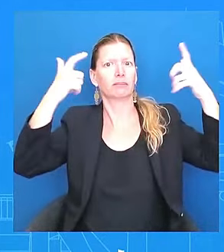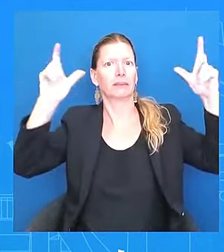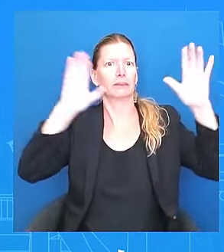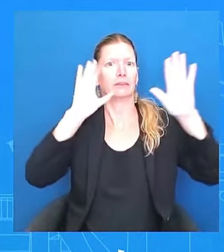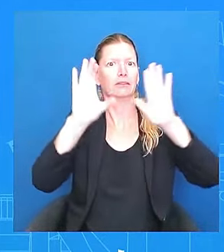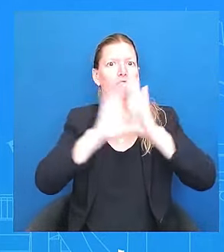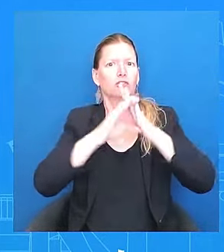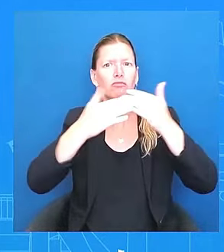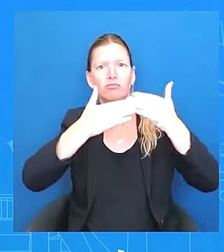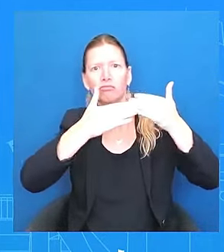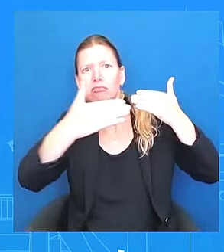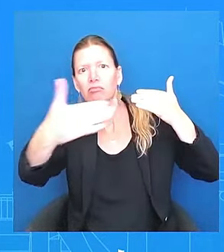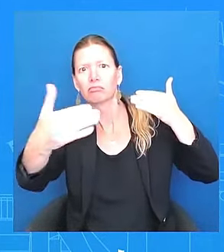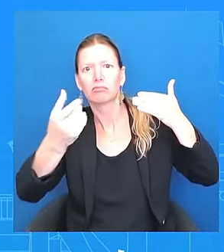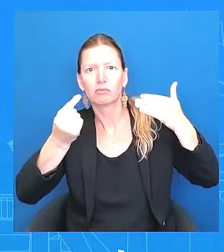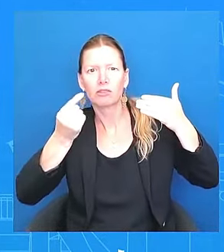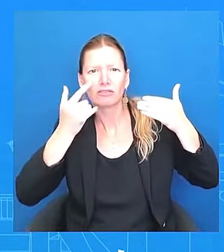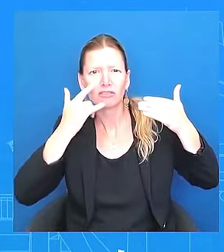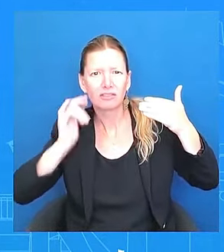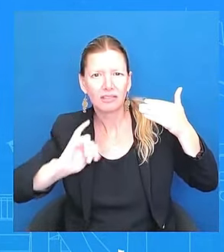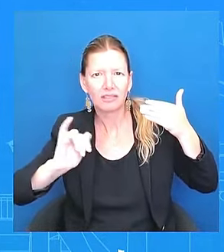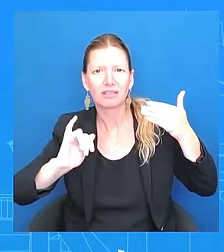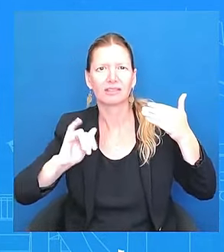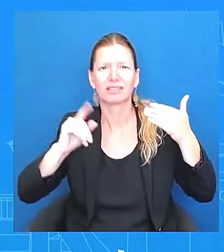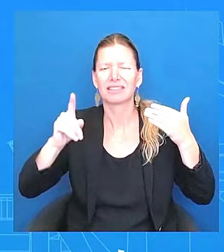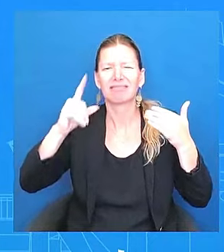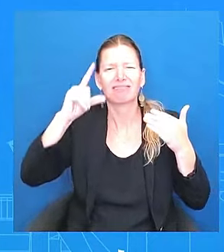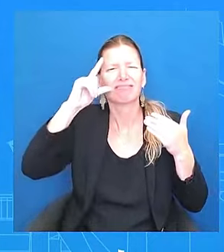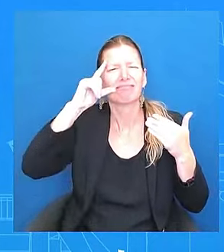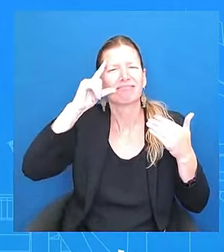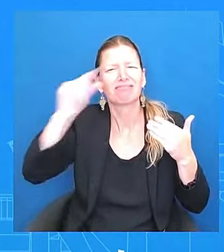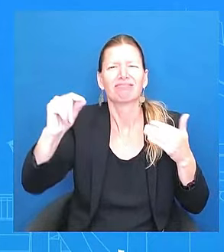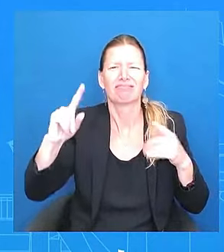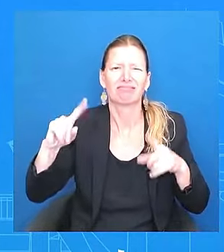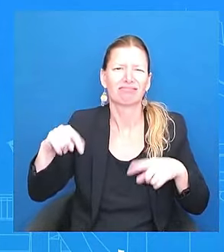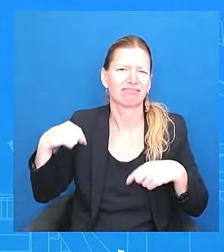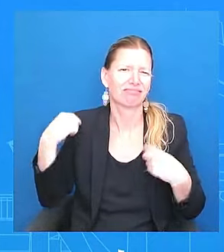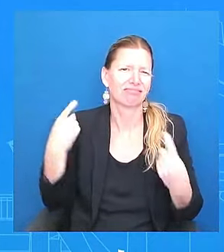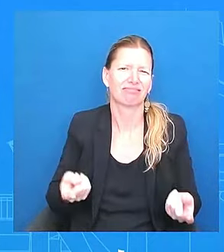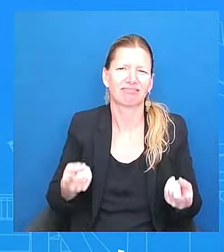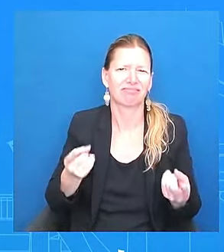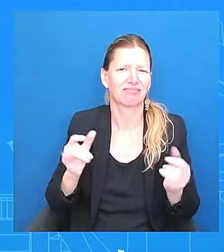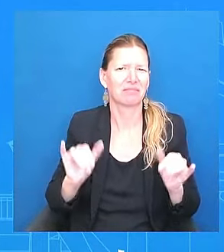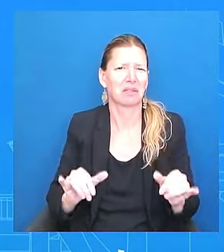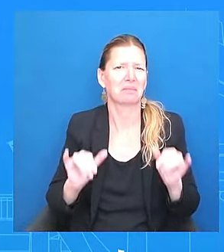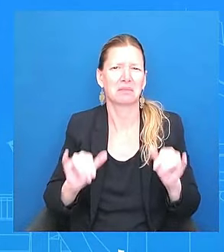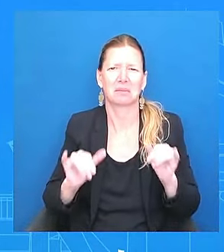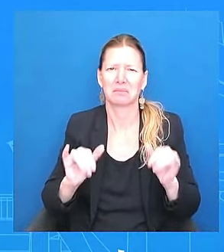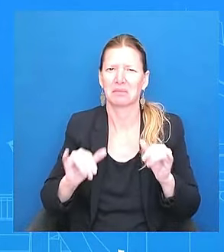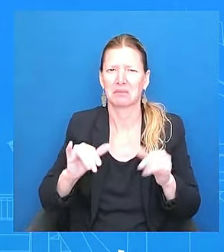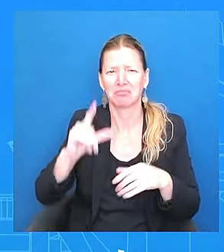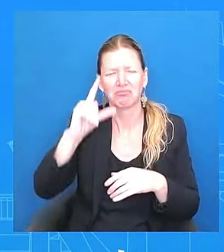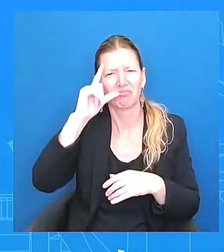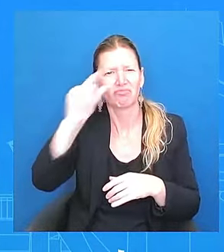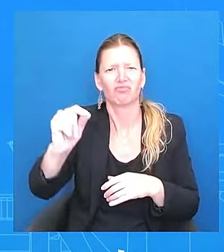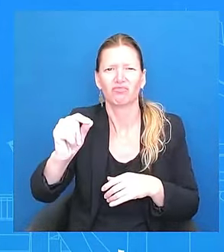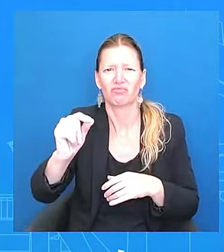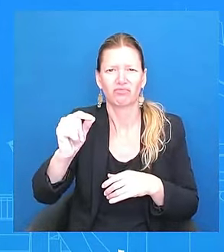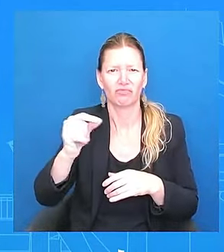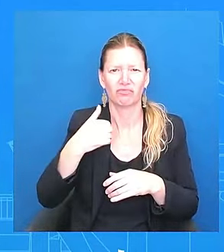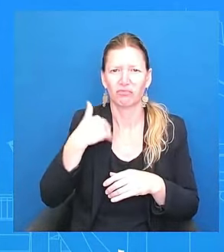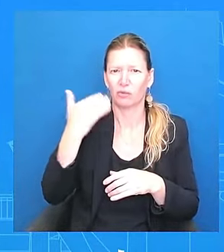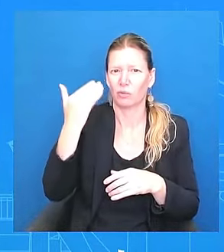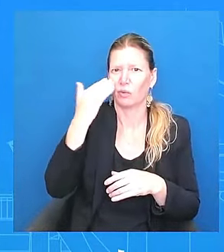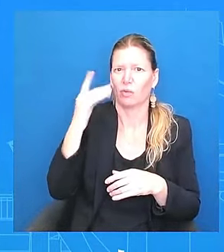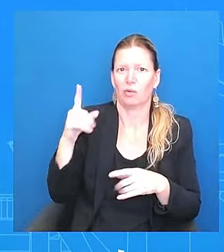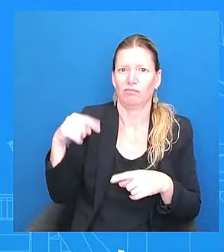in my engagement, in my experience with him. And I know when I walk into the Oval Office or see him on Air Force One, I